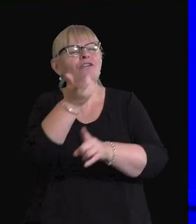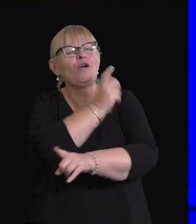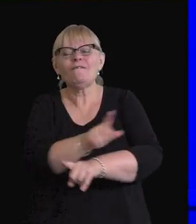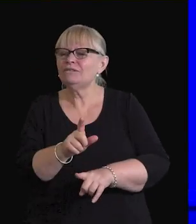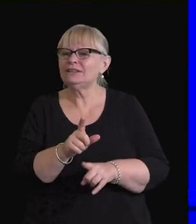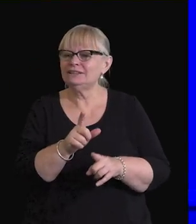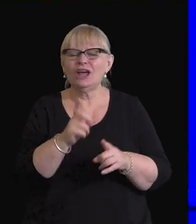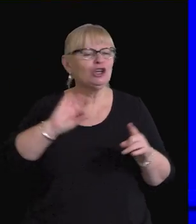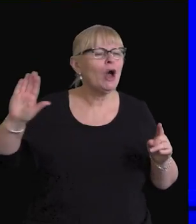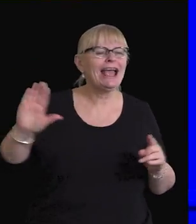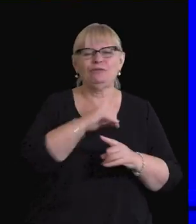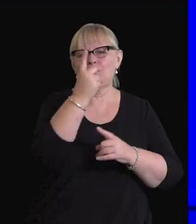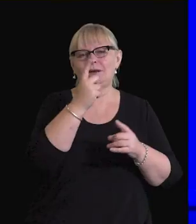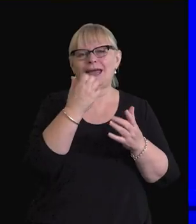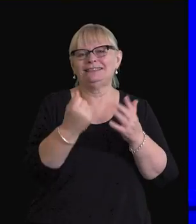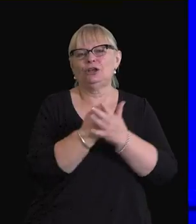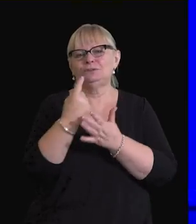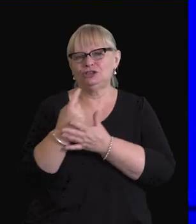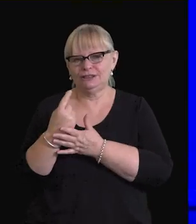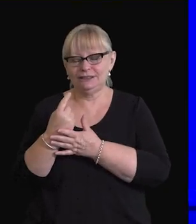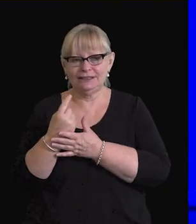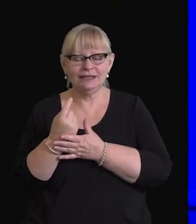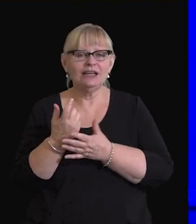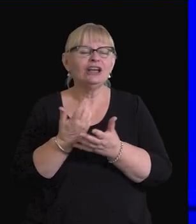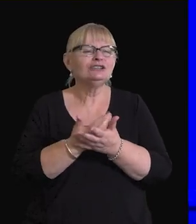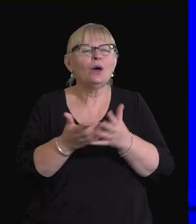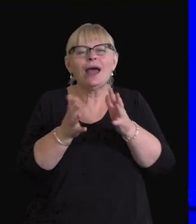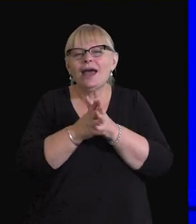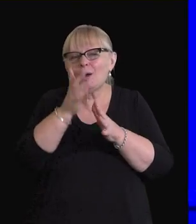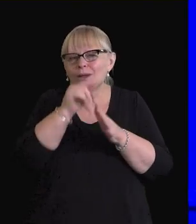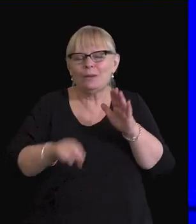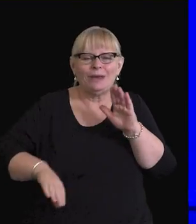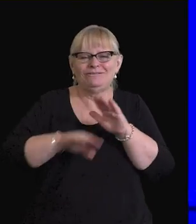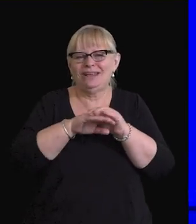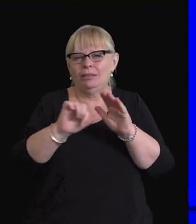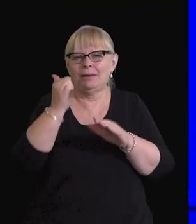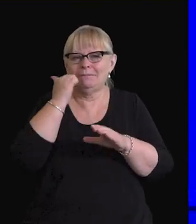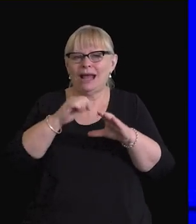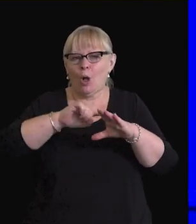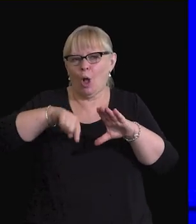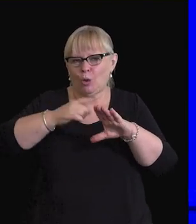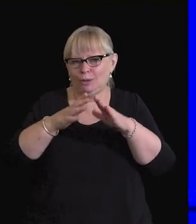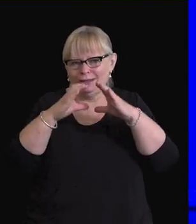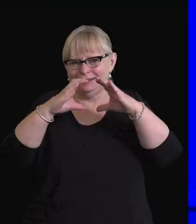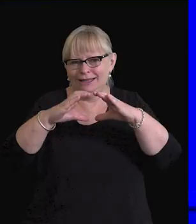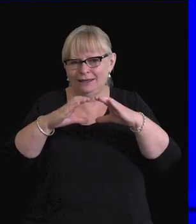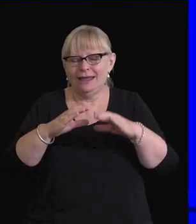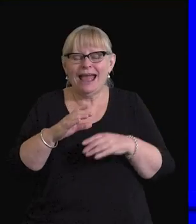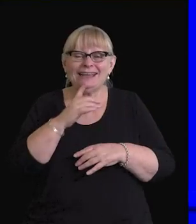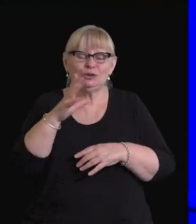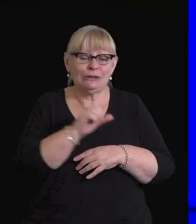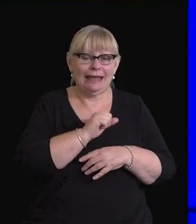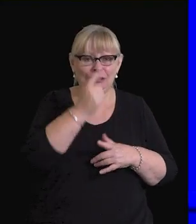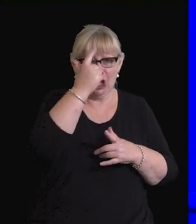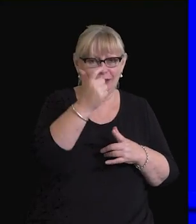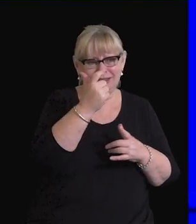So what do we do? Do we try to fill up the black hole with affirmations to take one identity, I'm a terrible writer,